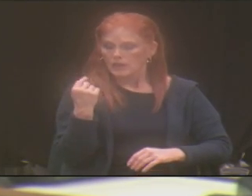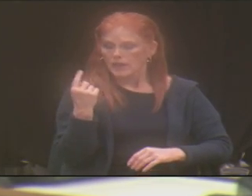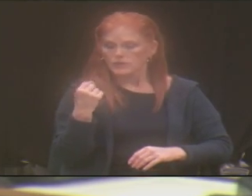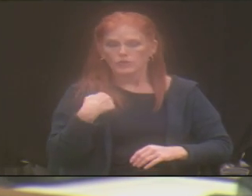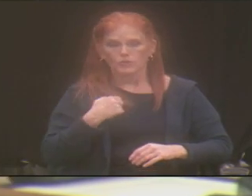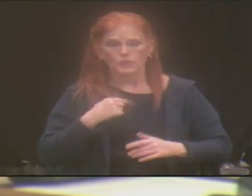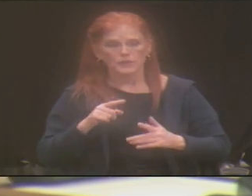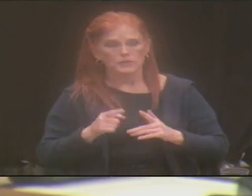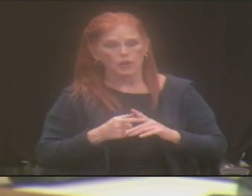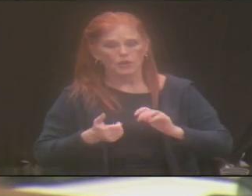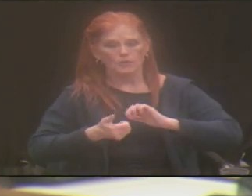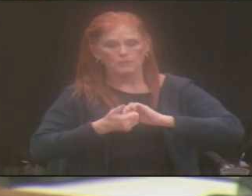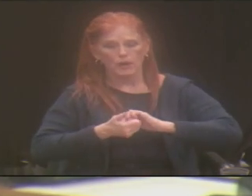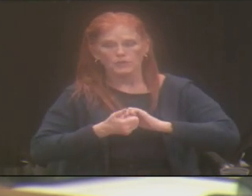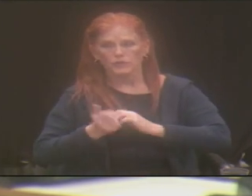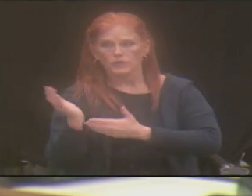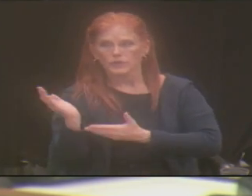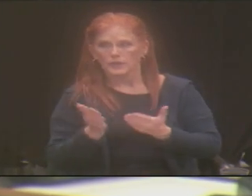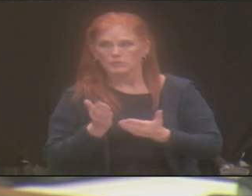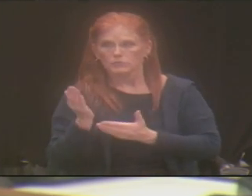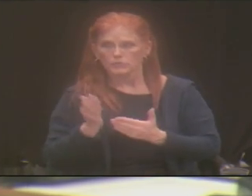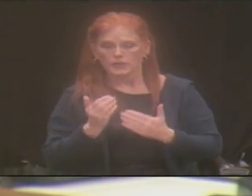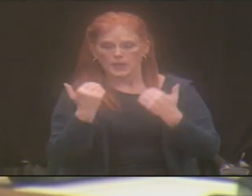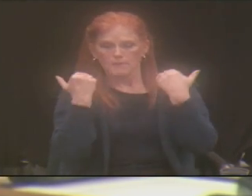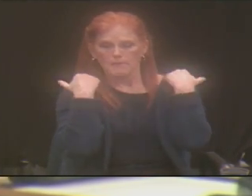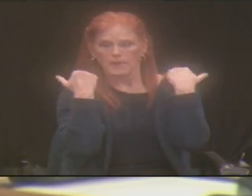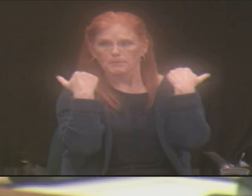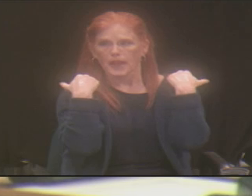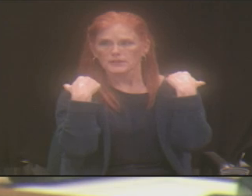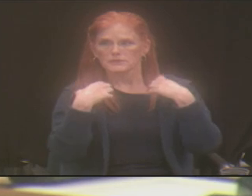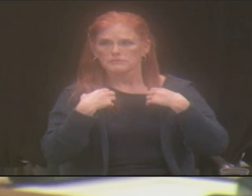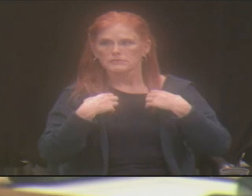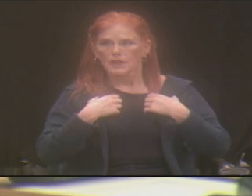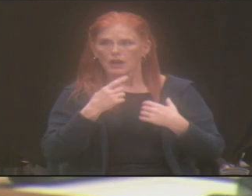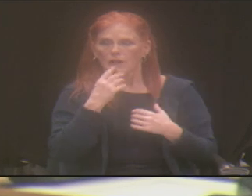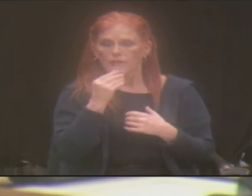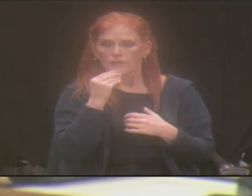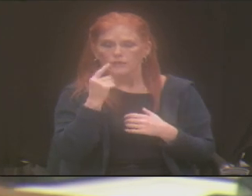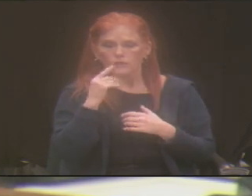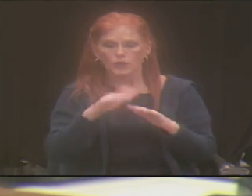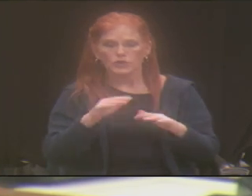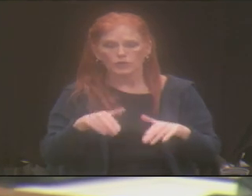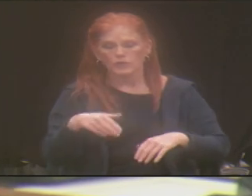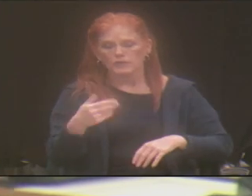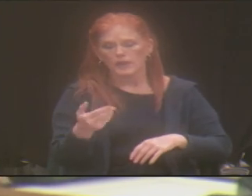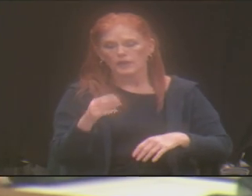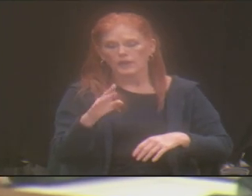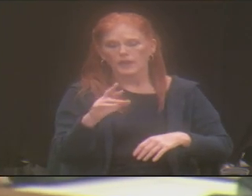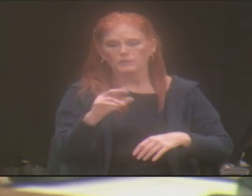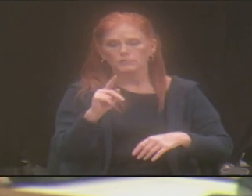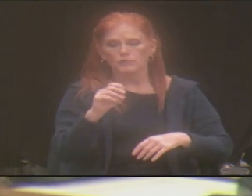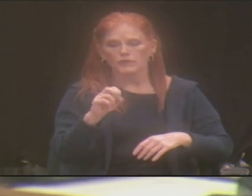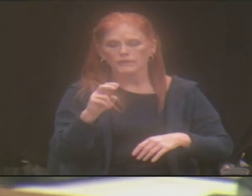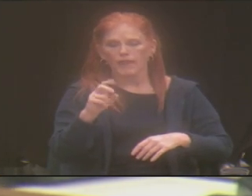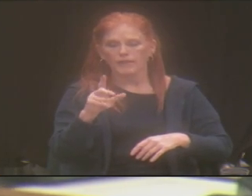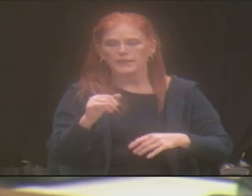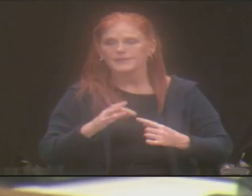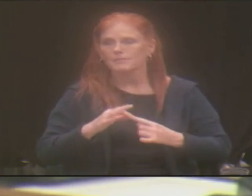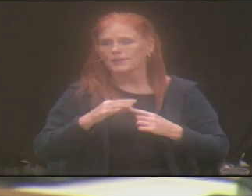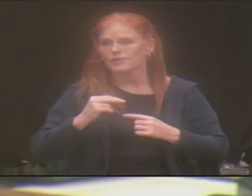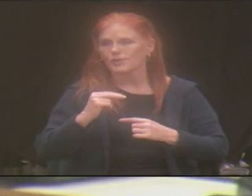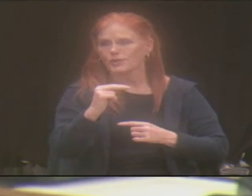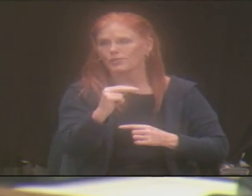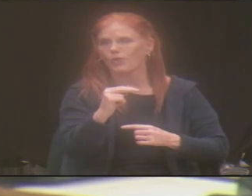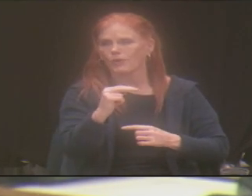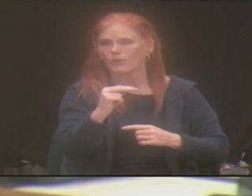started partnering in and taking in backpacks of food to children at Brook Valley and especially the north building and building